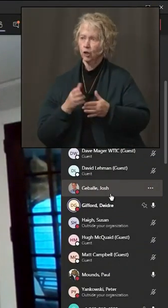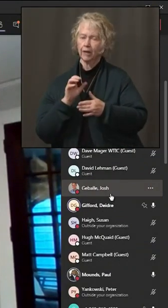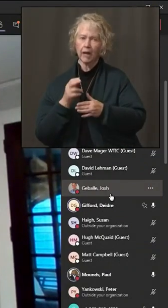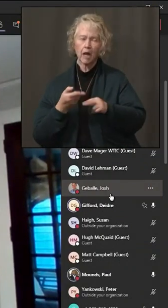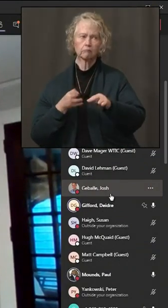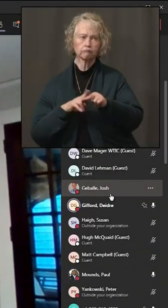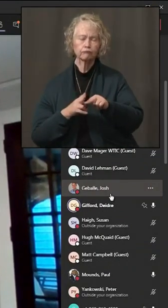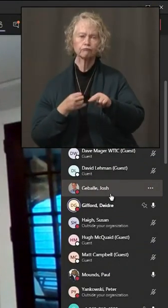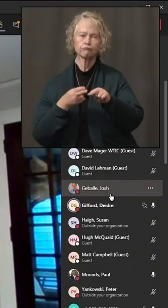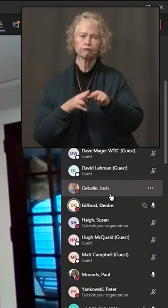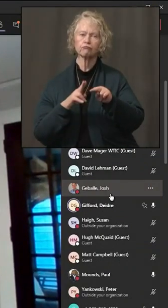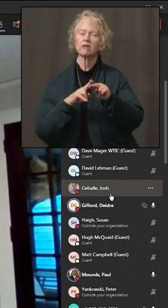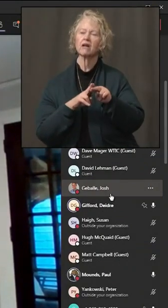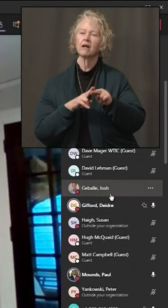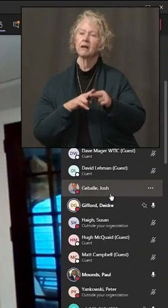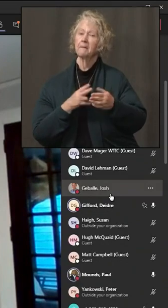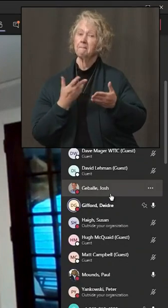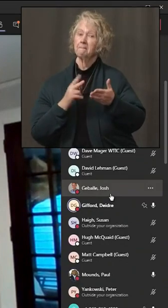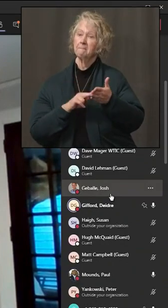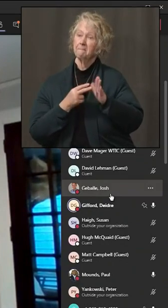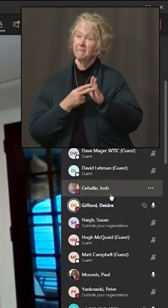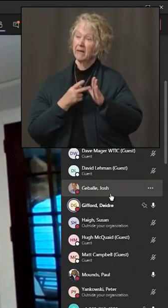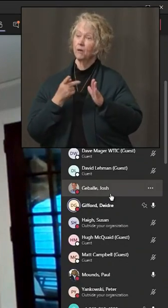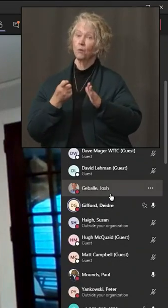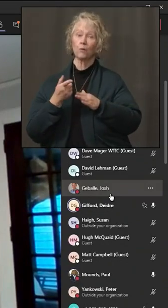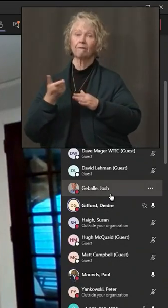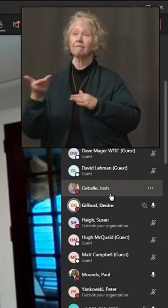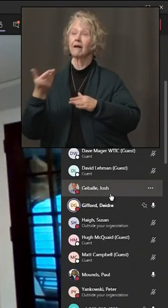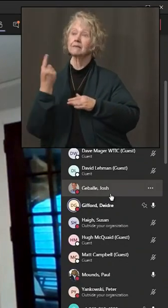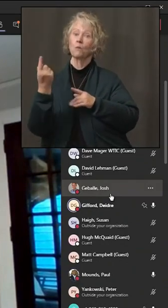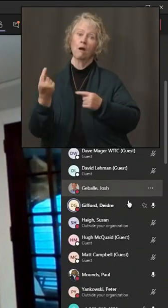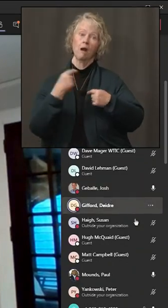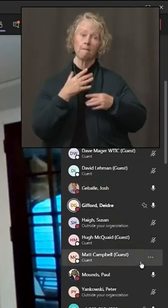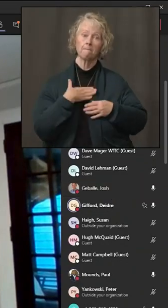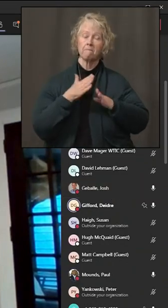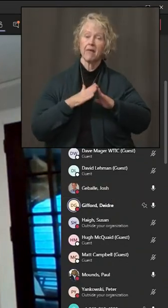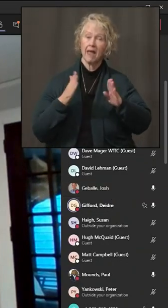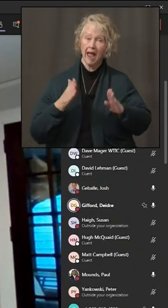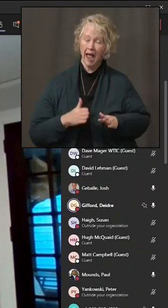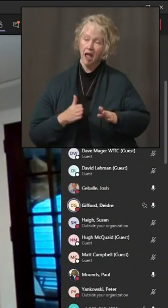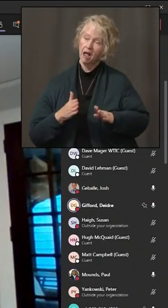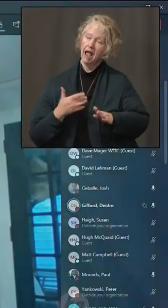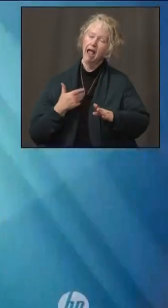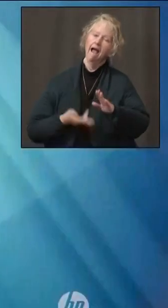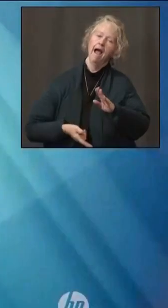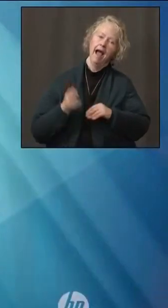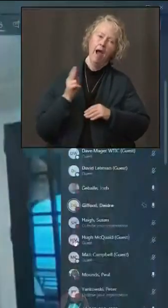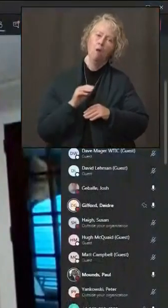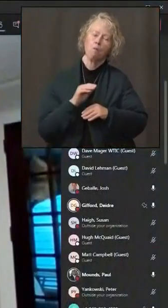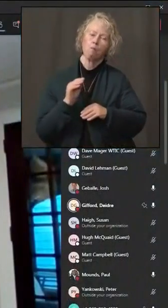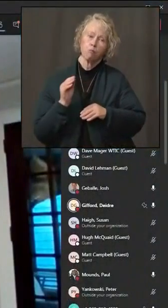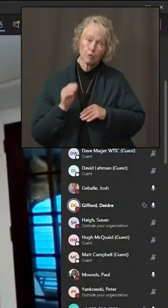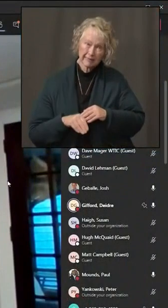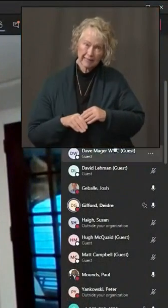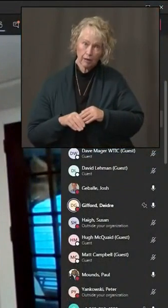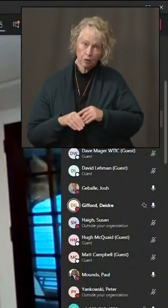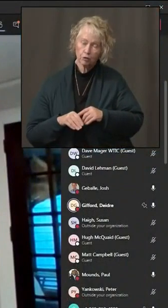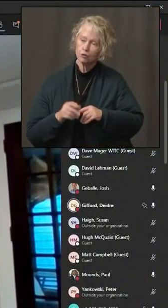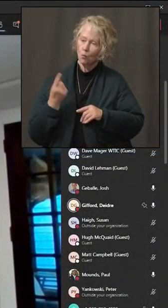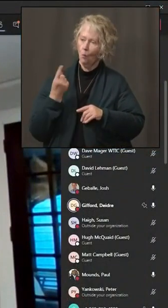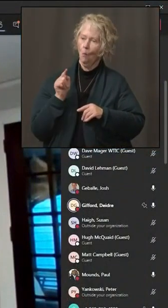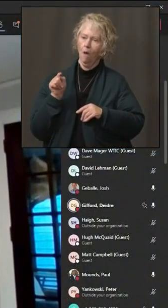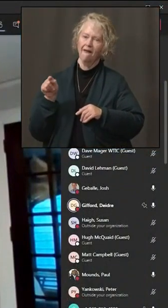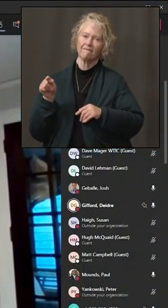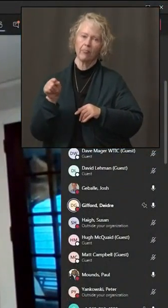that just means the odds that someone you have over to your home, unfortunately, is even that much more likely to have